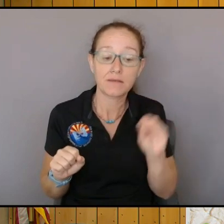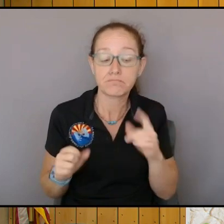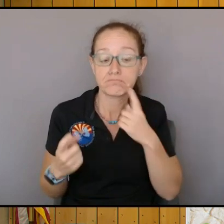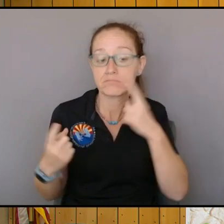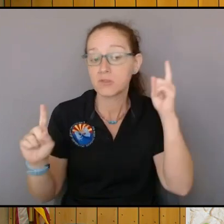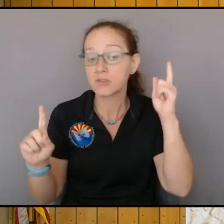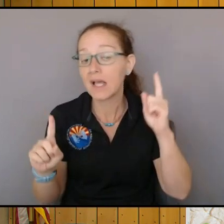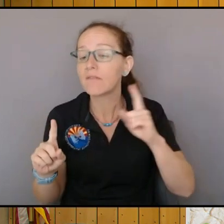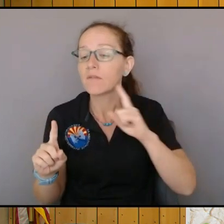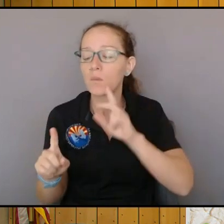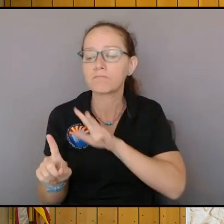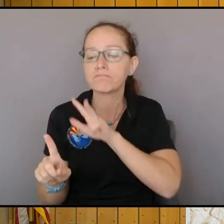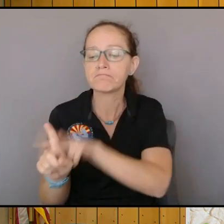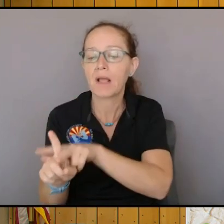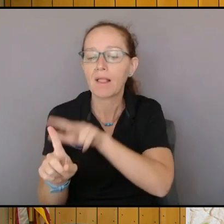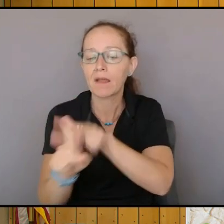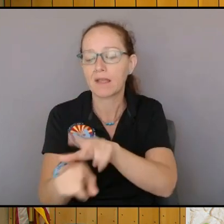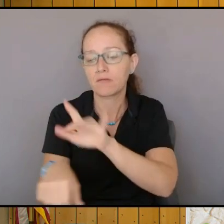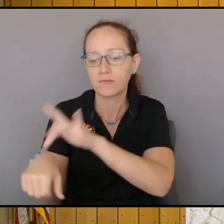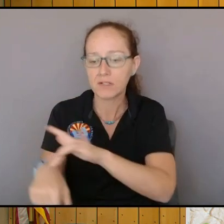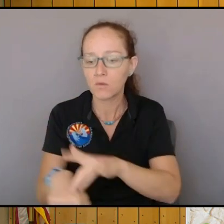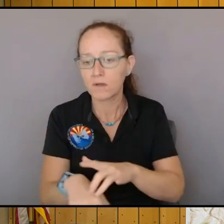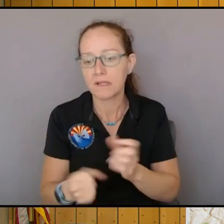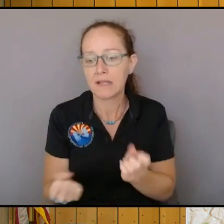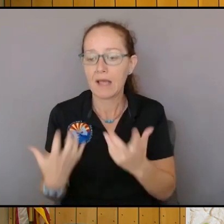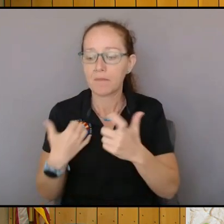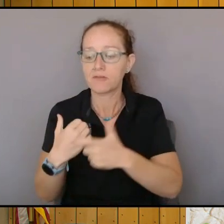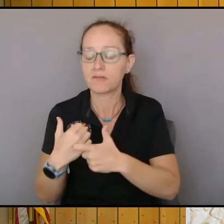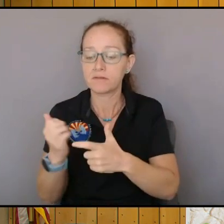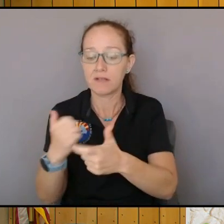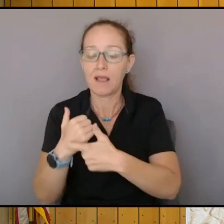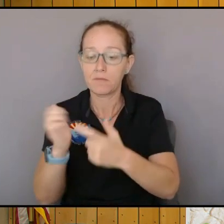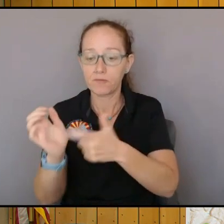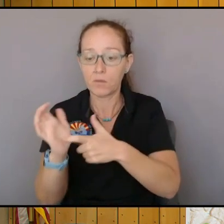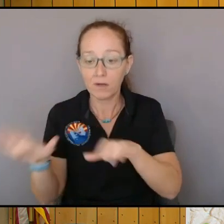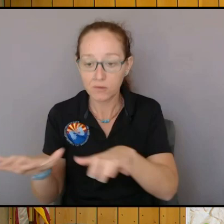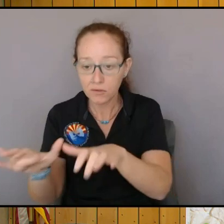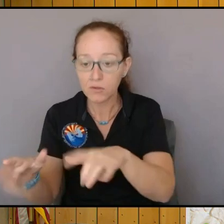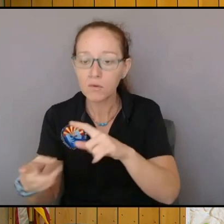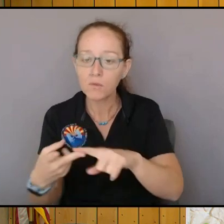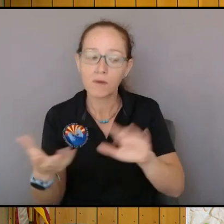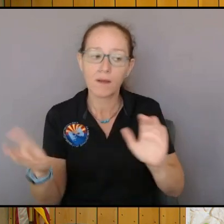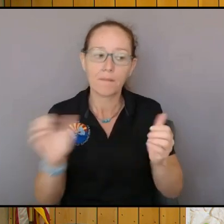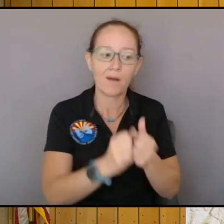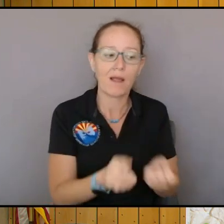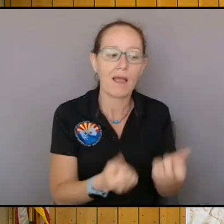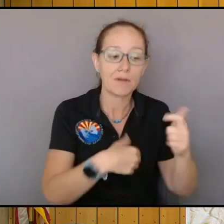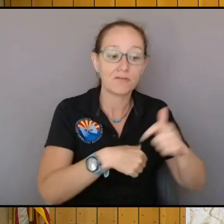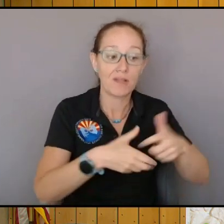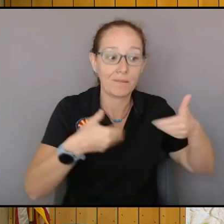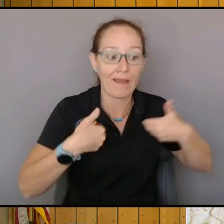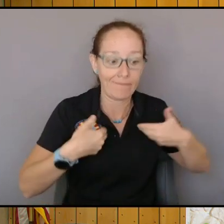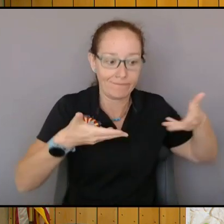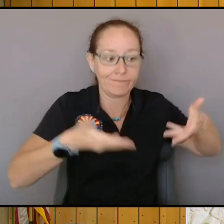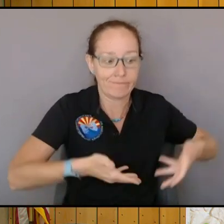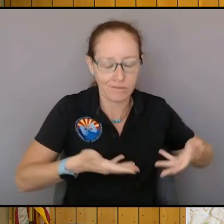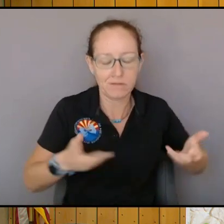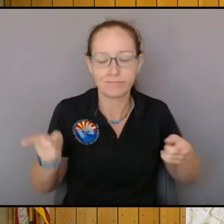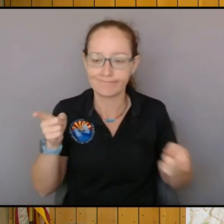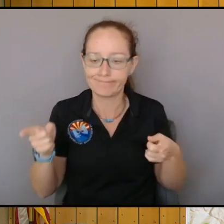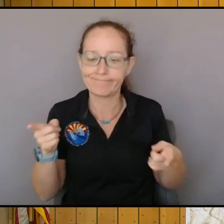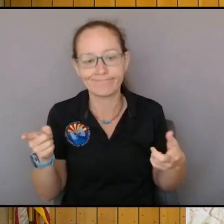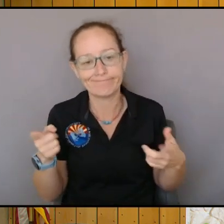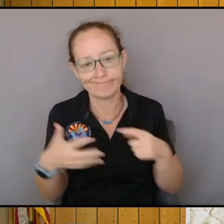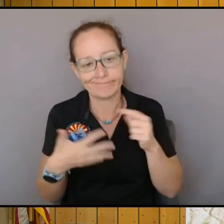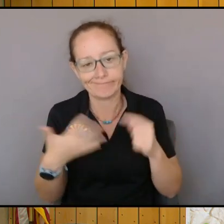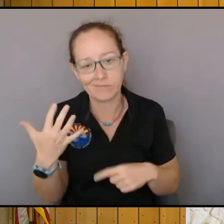complete them versus the time we have available um but that's that that's this is you know this is there's a lot of complexity here